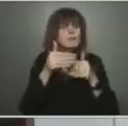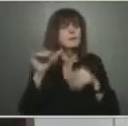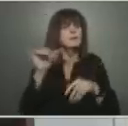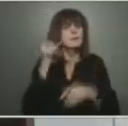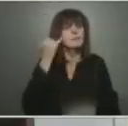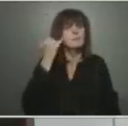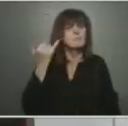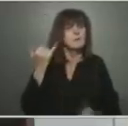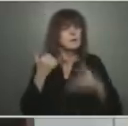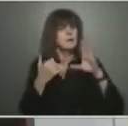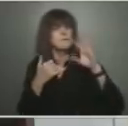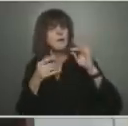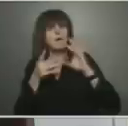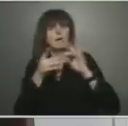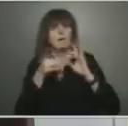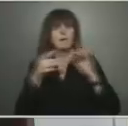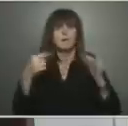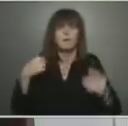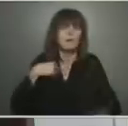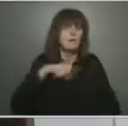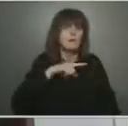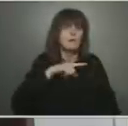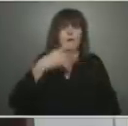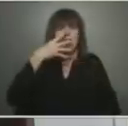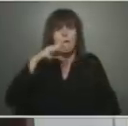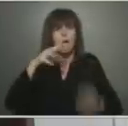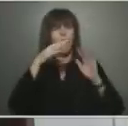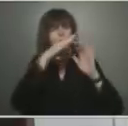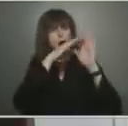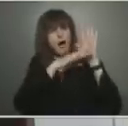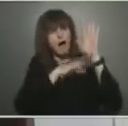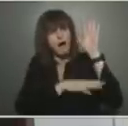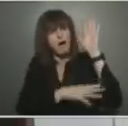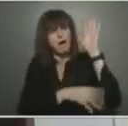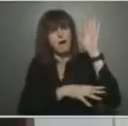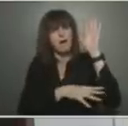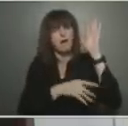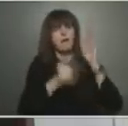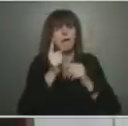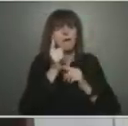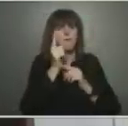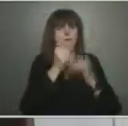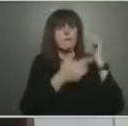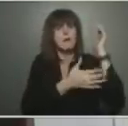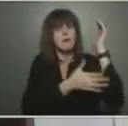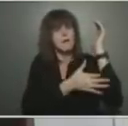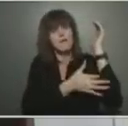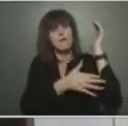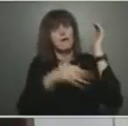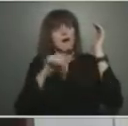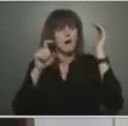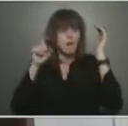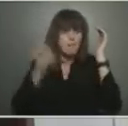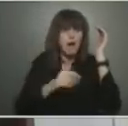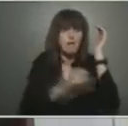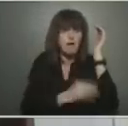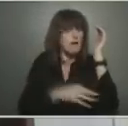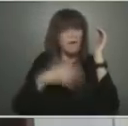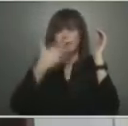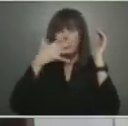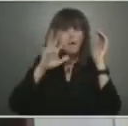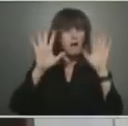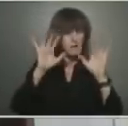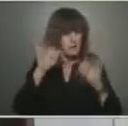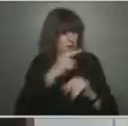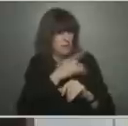And we're trying to assure that our goals that we set out as a province have worked. I do